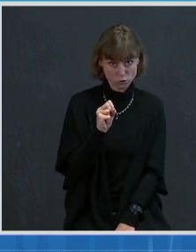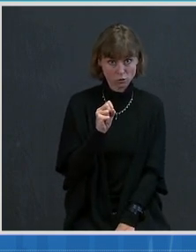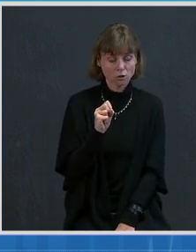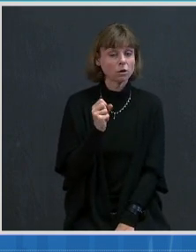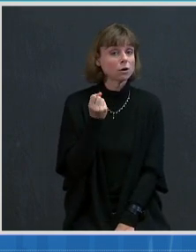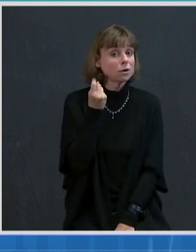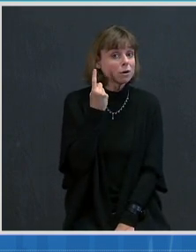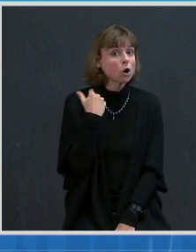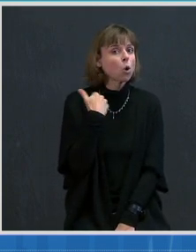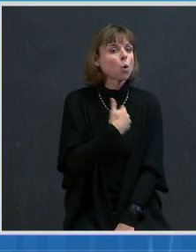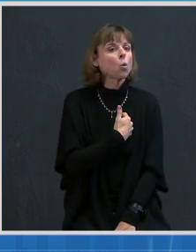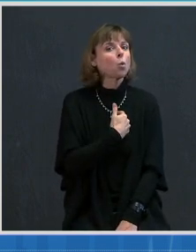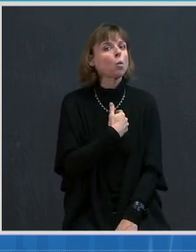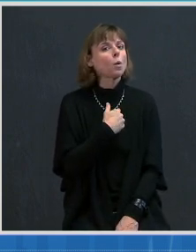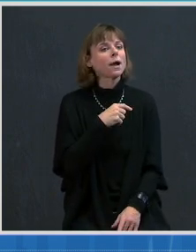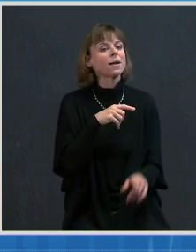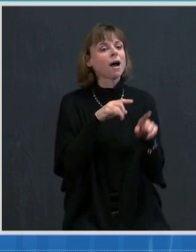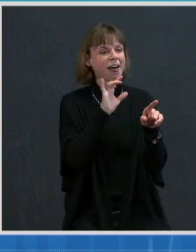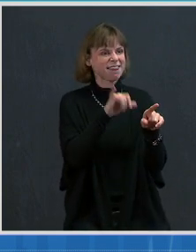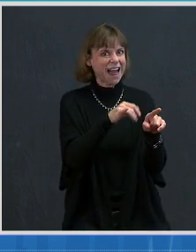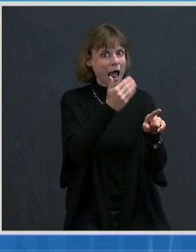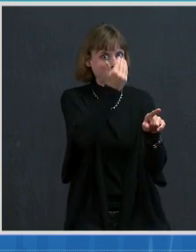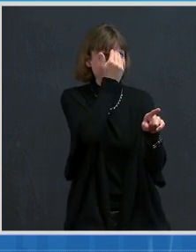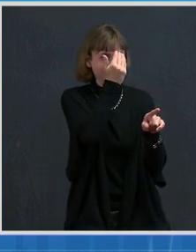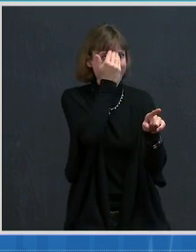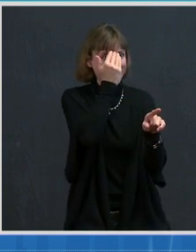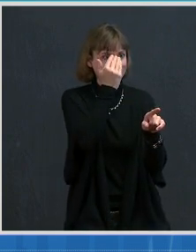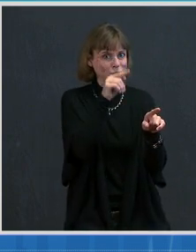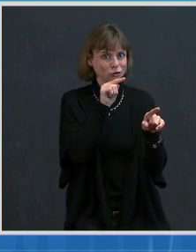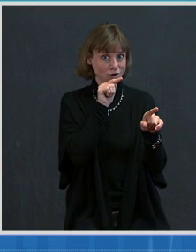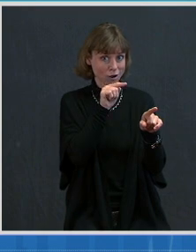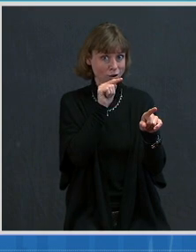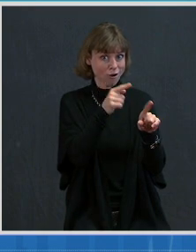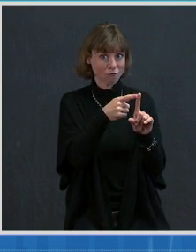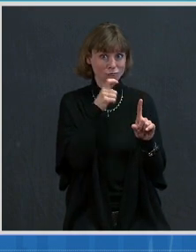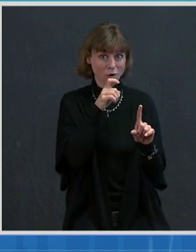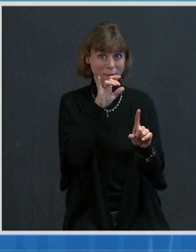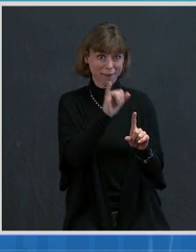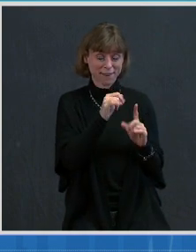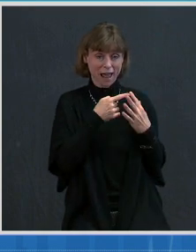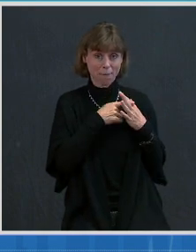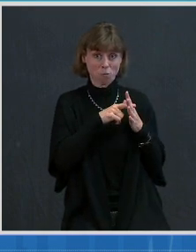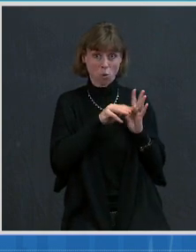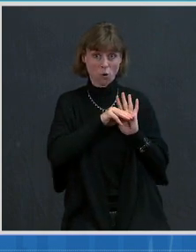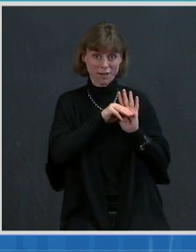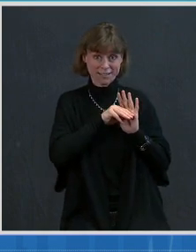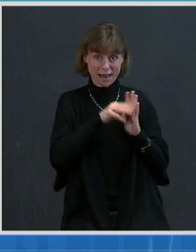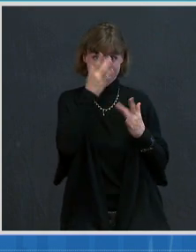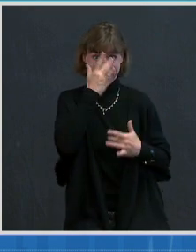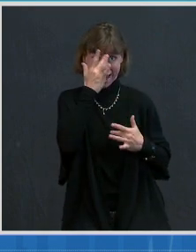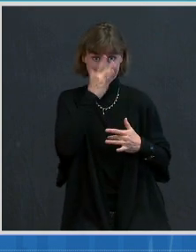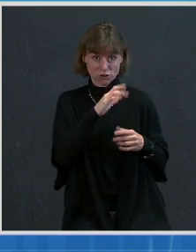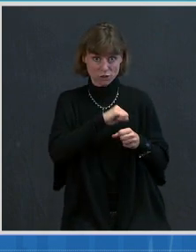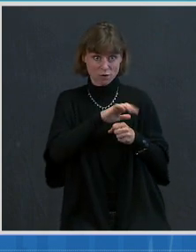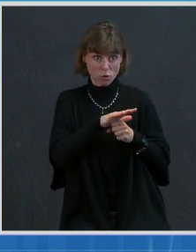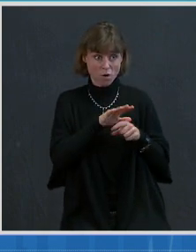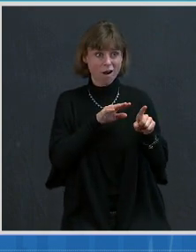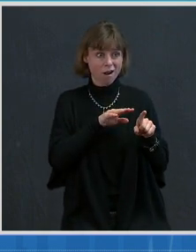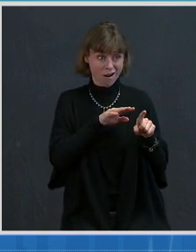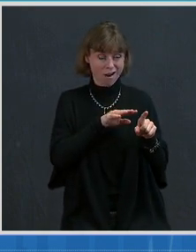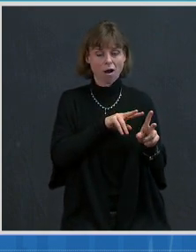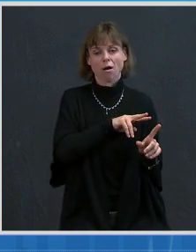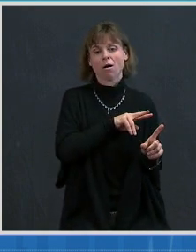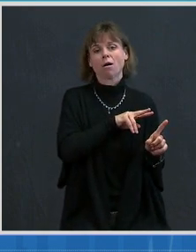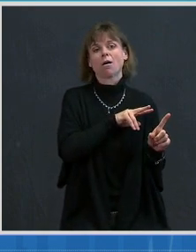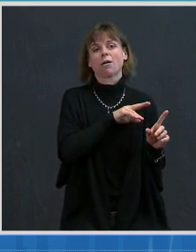same knowledge that we gained from the prototype pathogens of coronaviruses. And on the next slide,